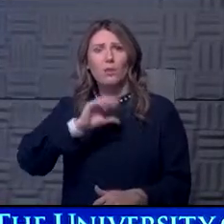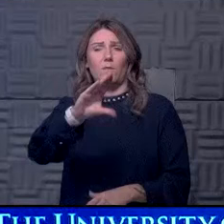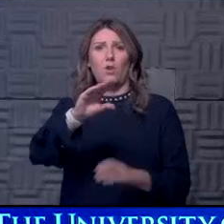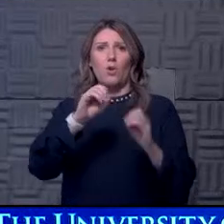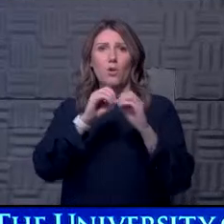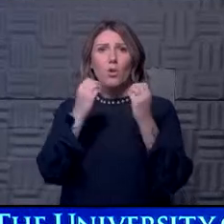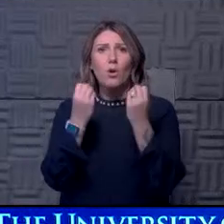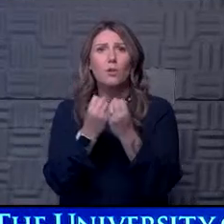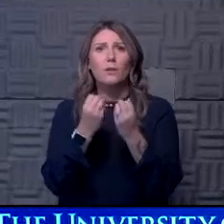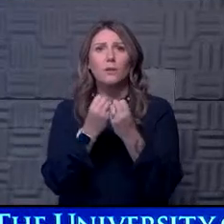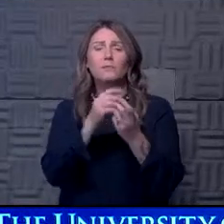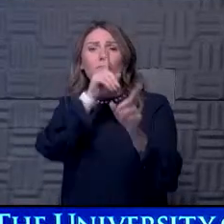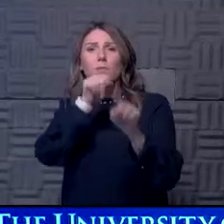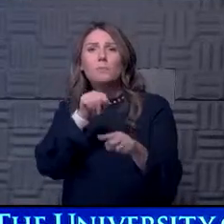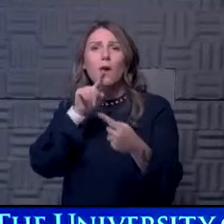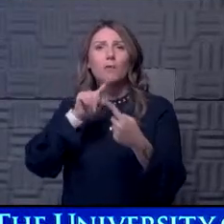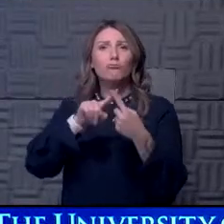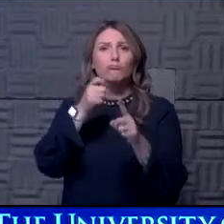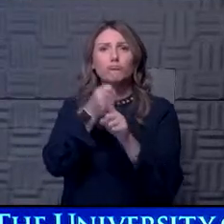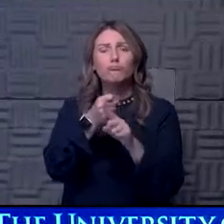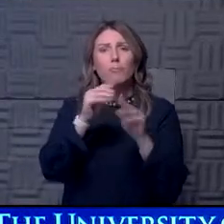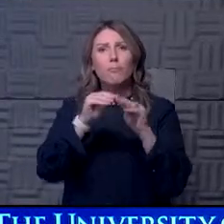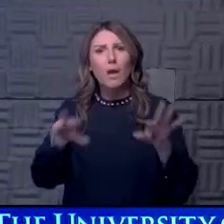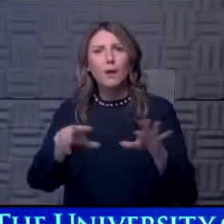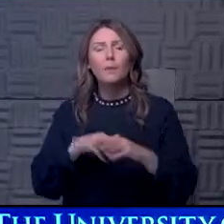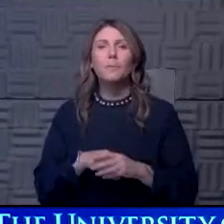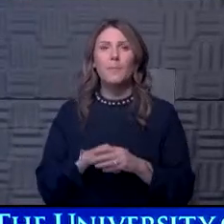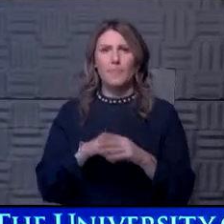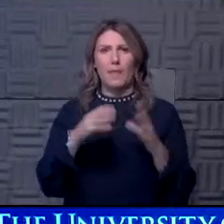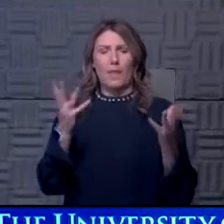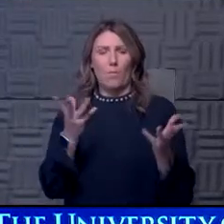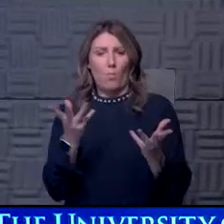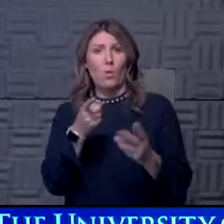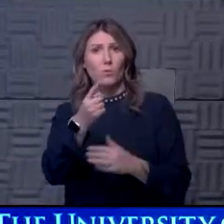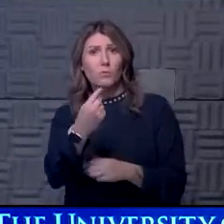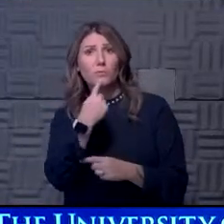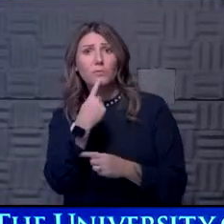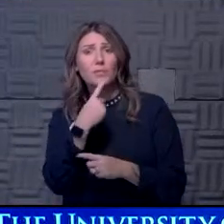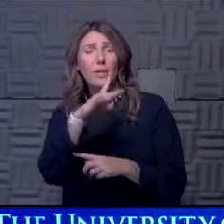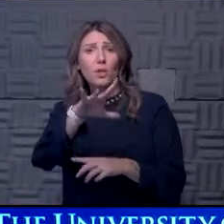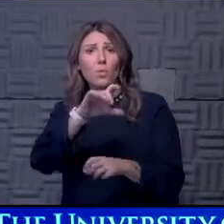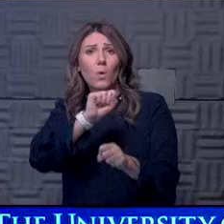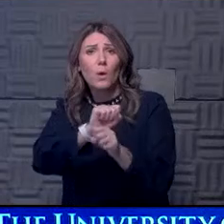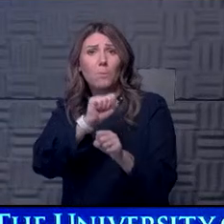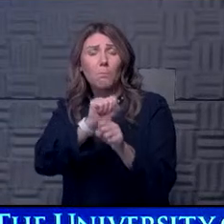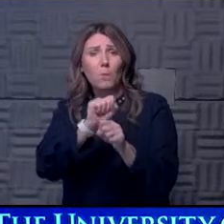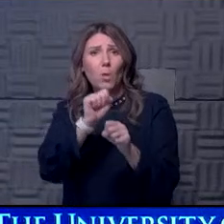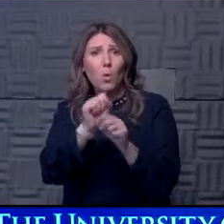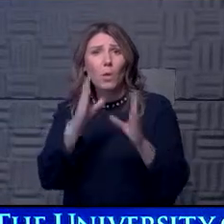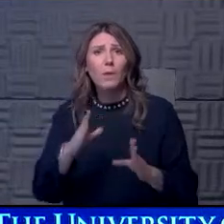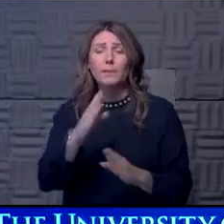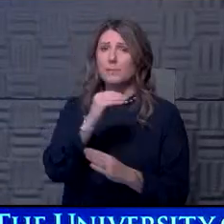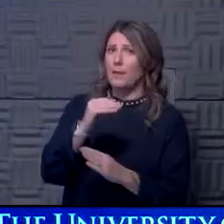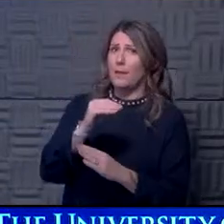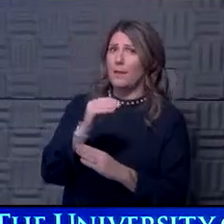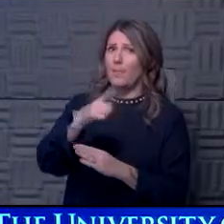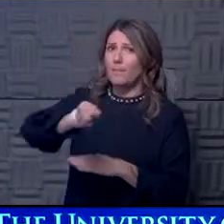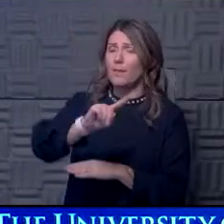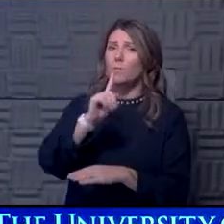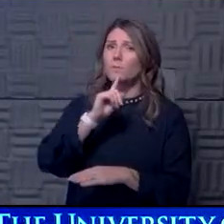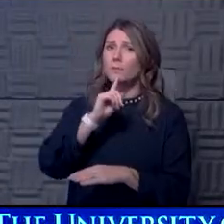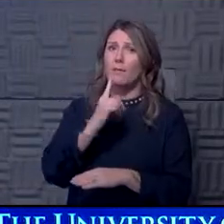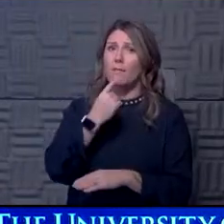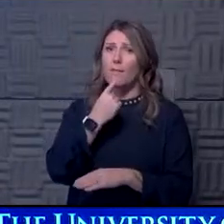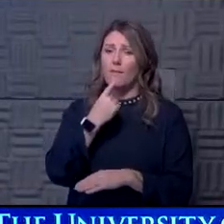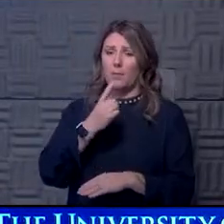organization's response to the pandemic? And what would you say your employees would say they are most proud of